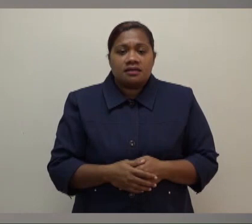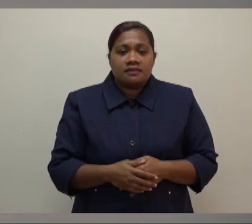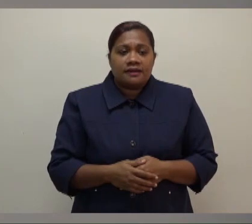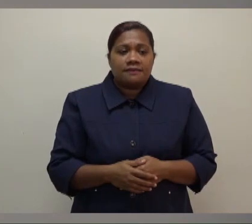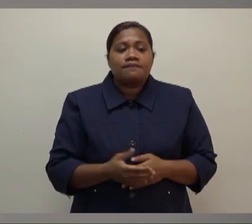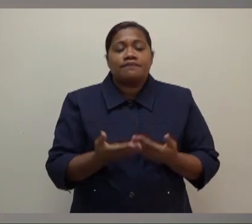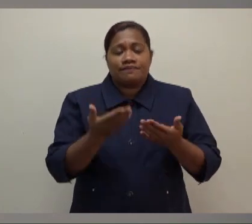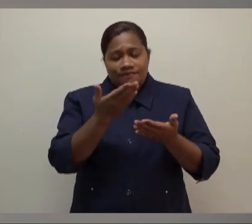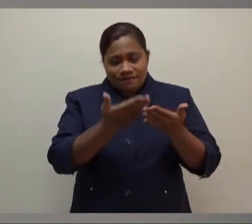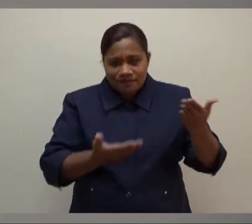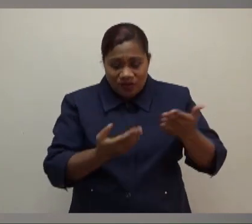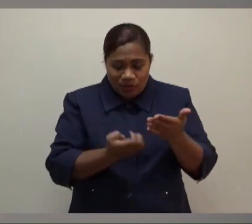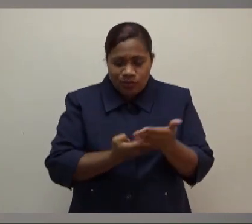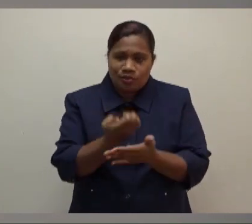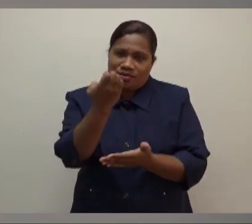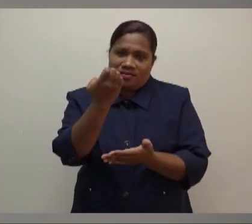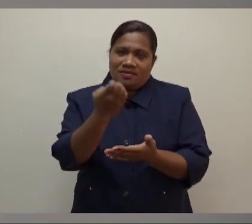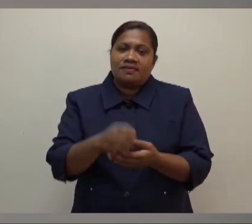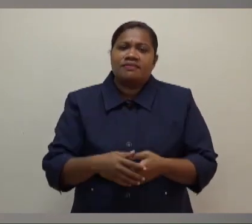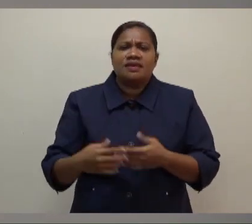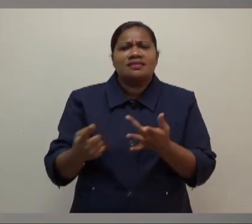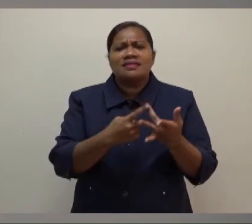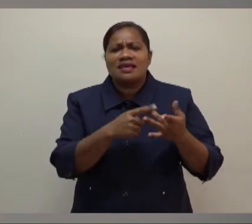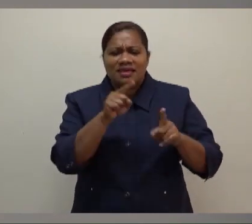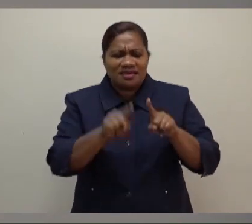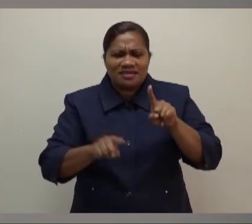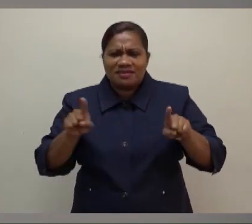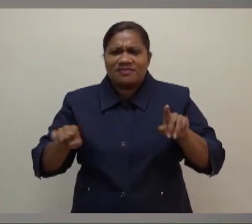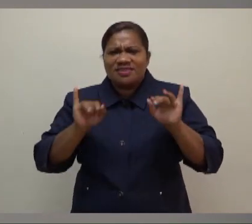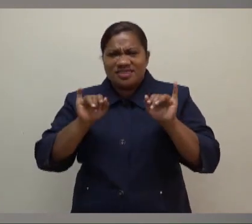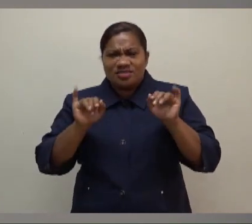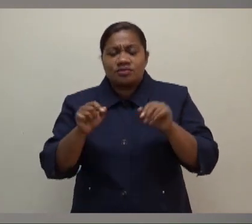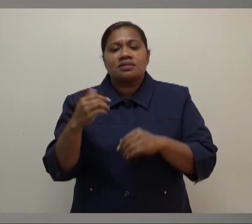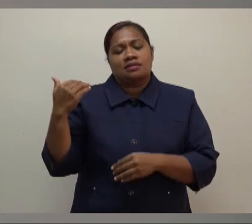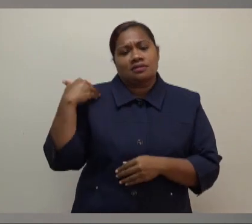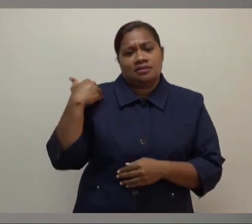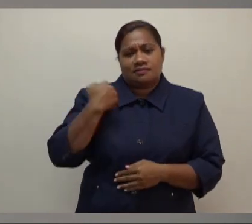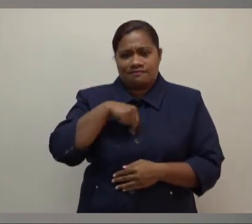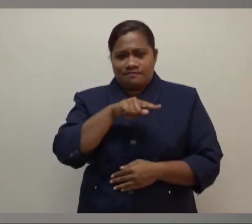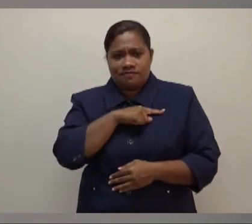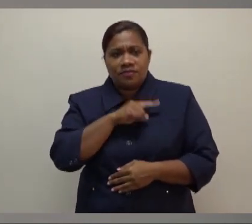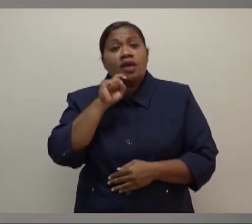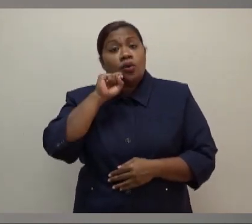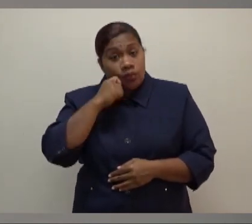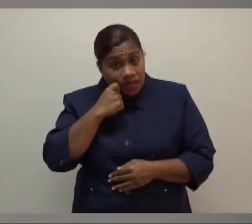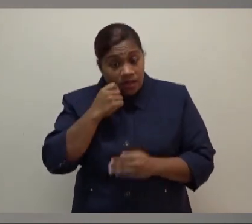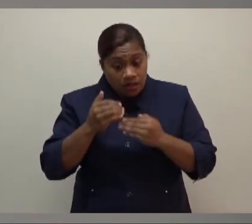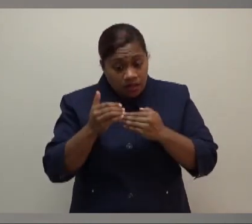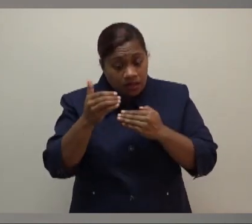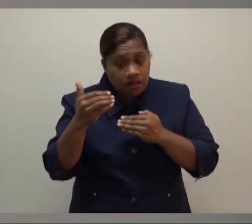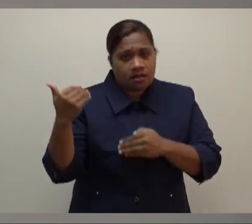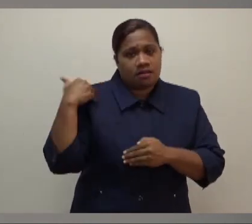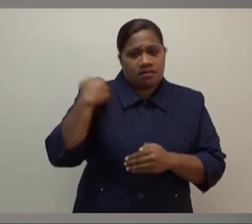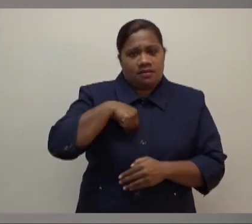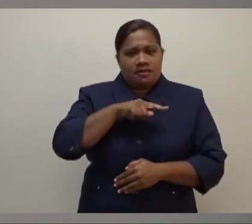economy and the other various matters that do affect us or will be affecting us the next few weeks and indeed the